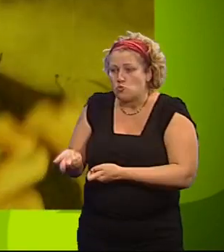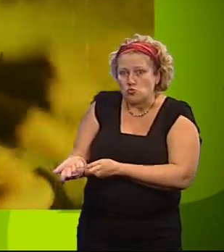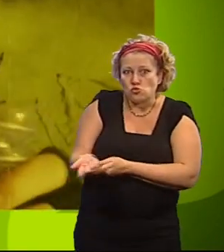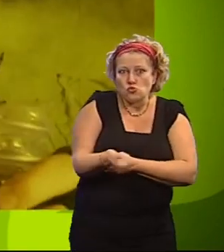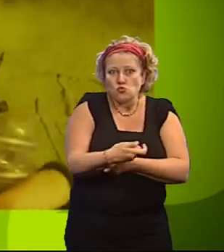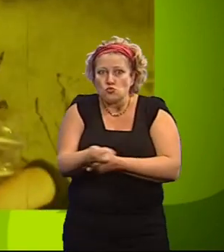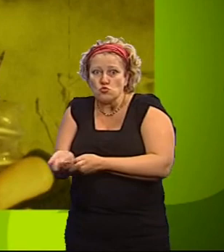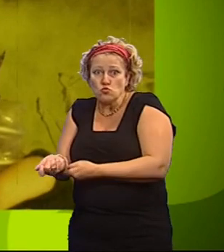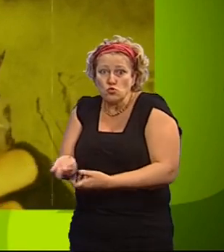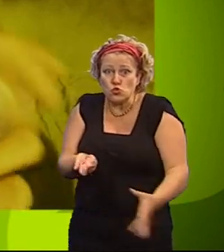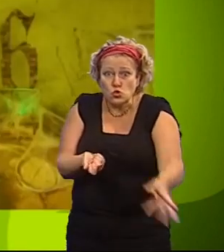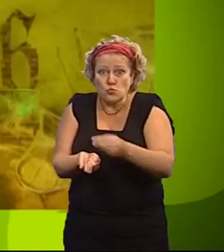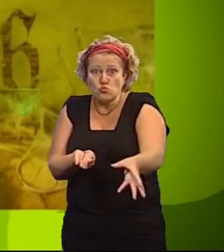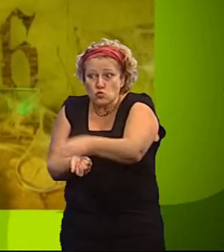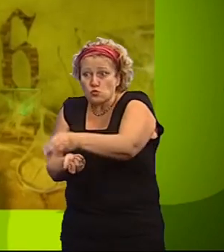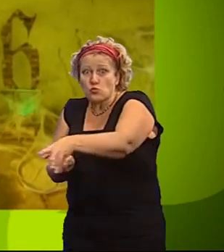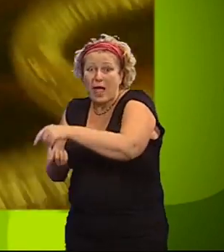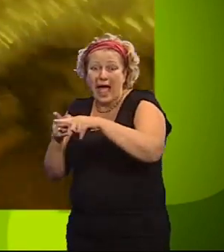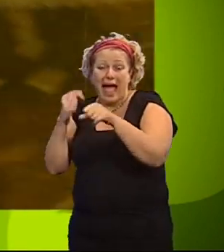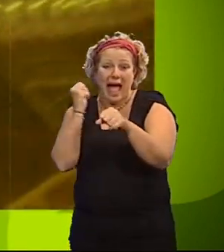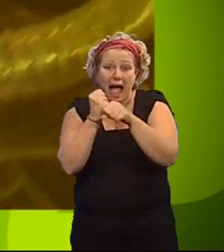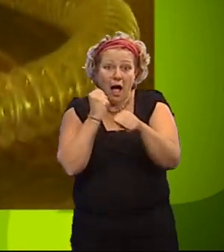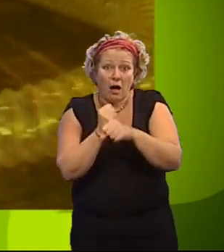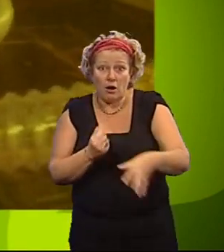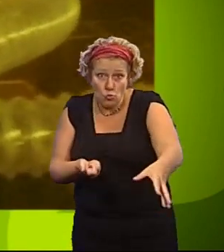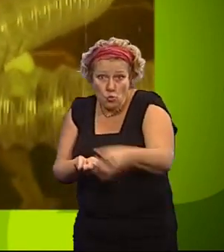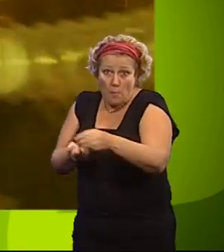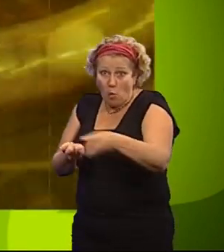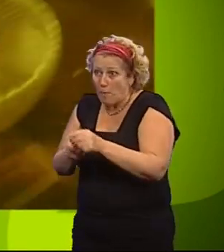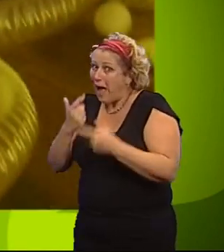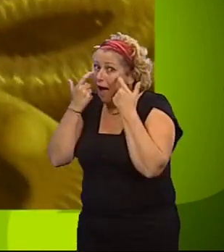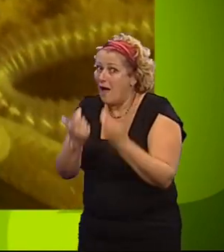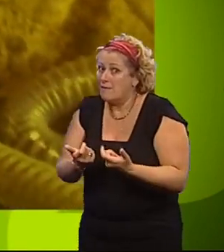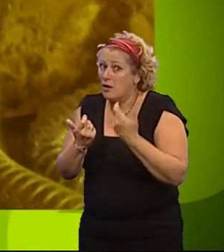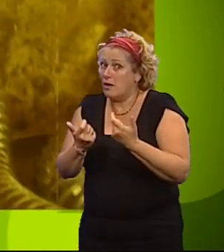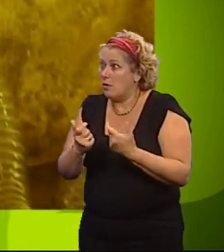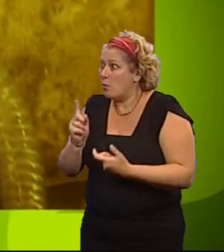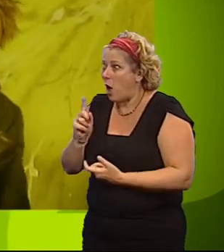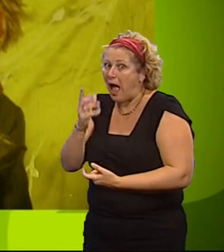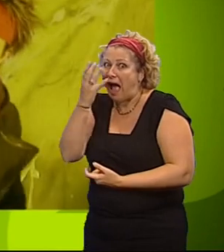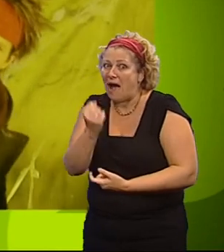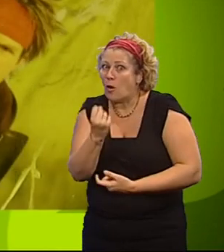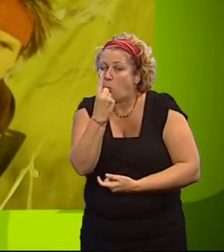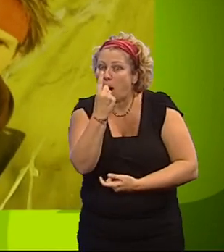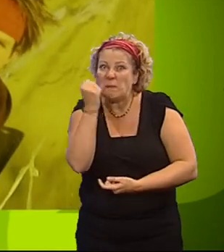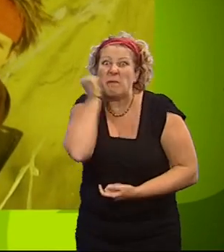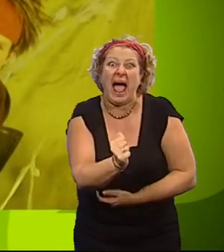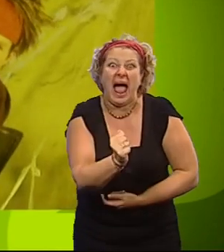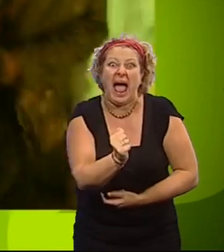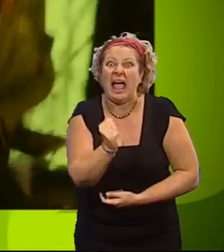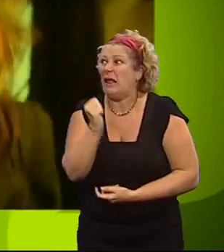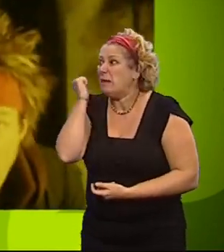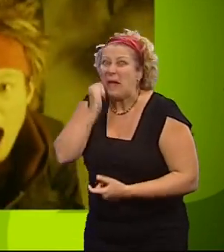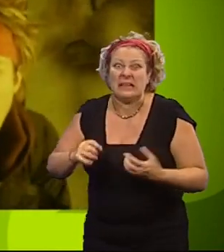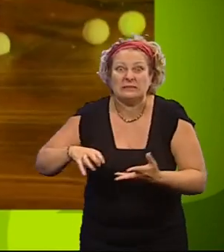to suck up all the eggs. But they have to be careful, because amongst the eggs are Black Widow spiders. You